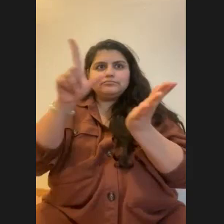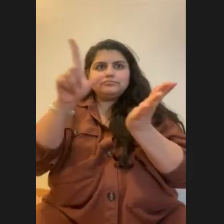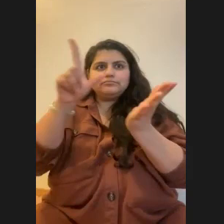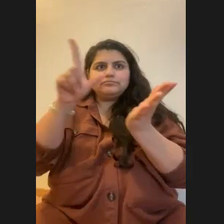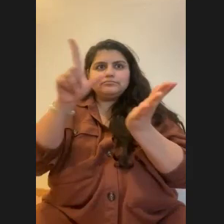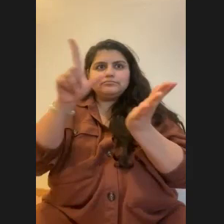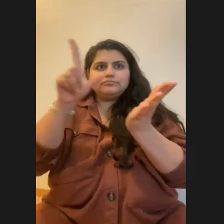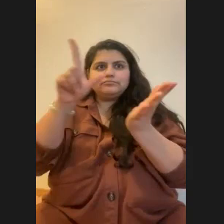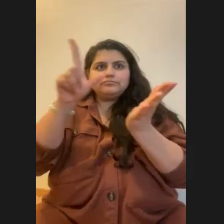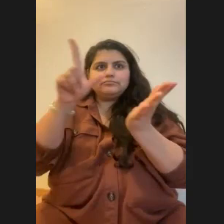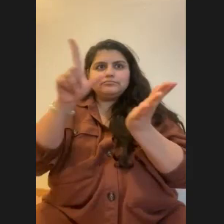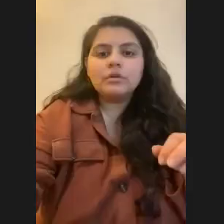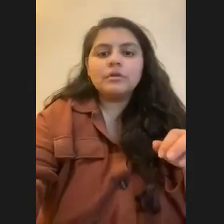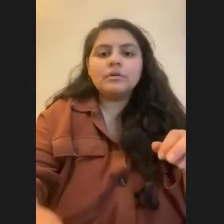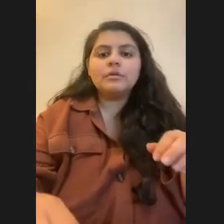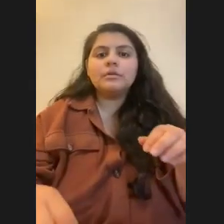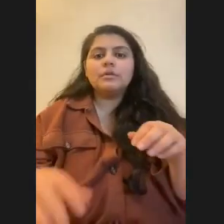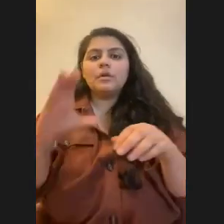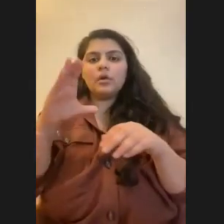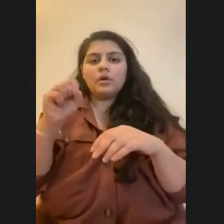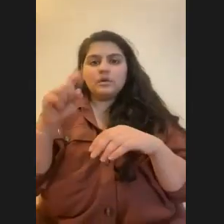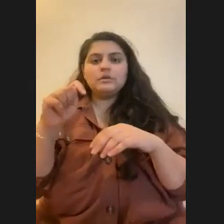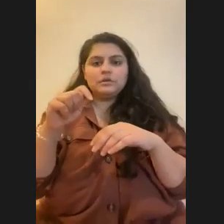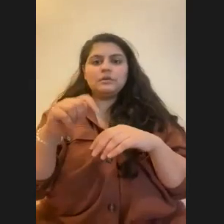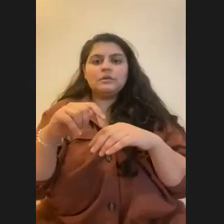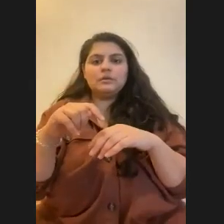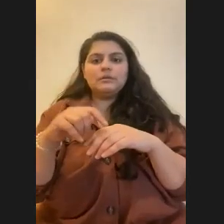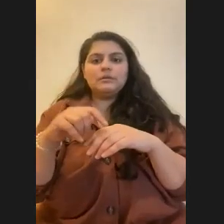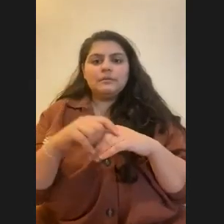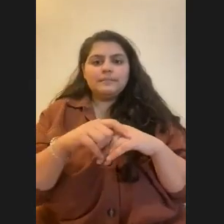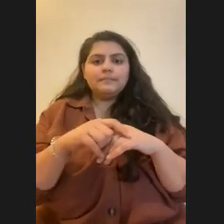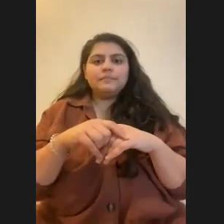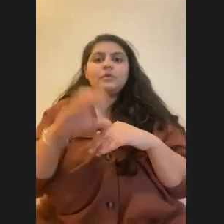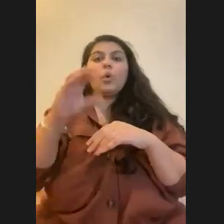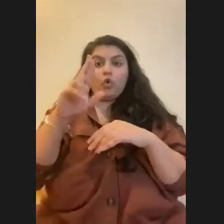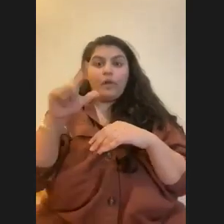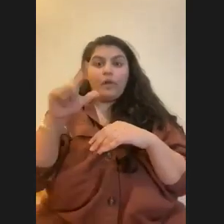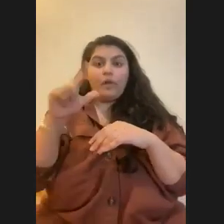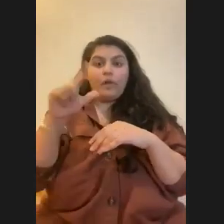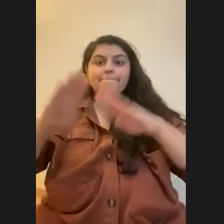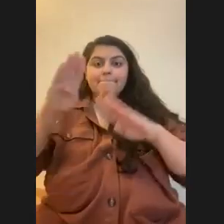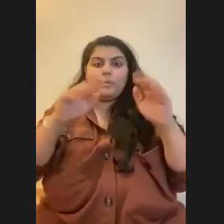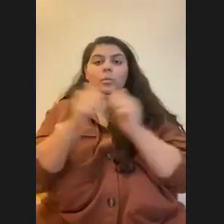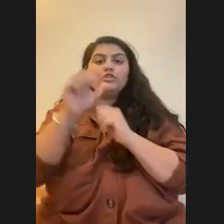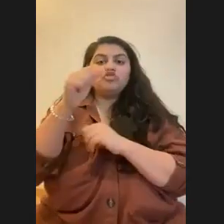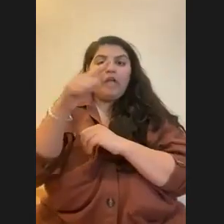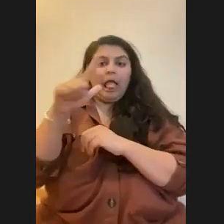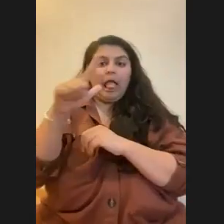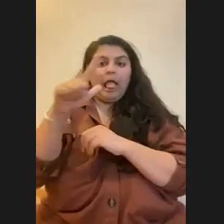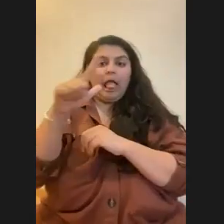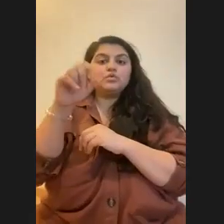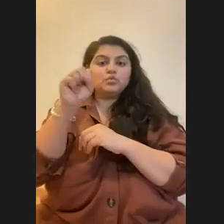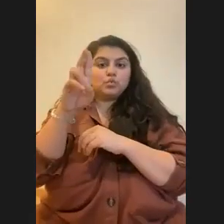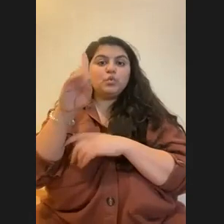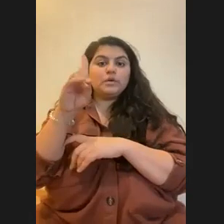Yeah. There's also, um, an ologies episode on, um, coral biology with Shale Matsuda. Um, so that, that one,